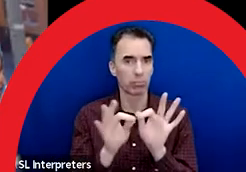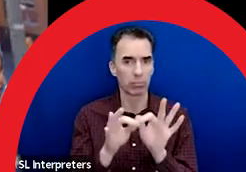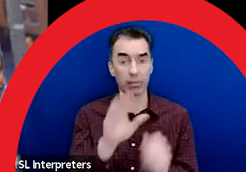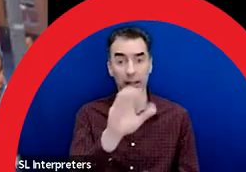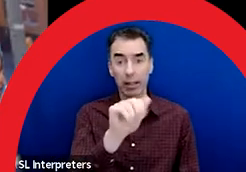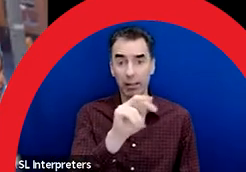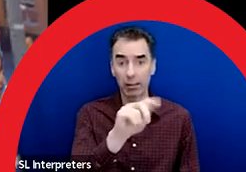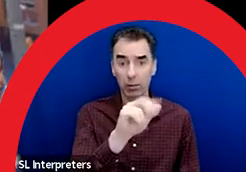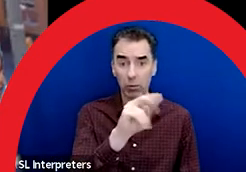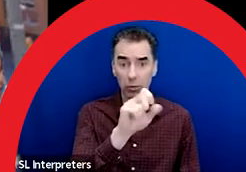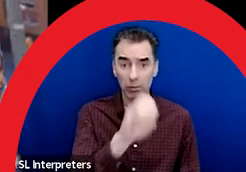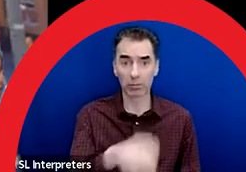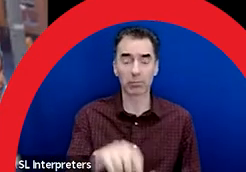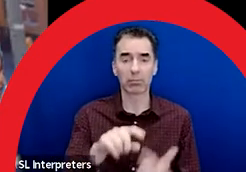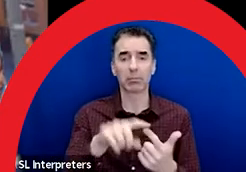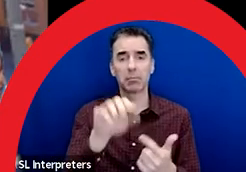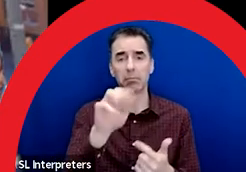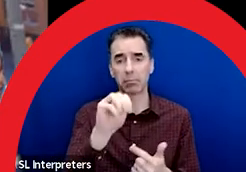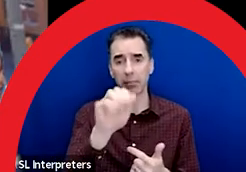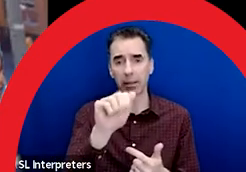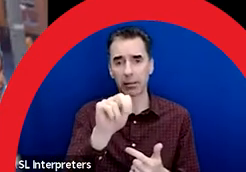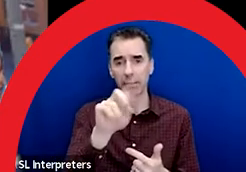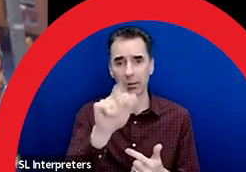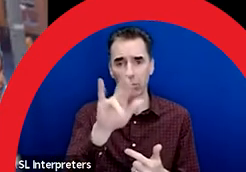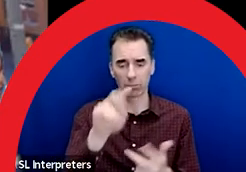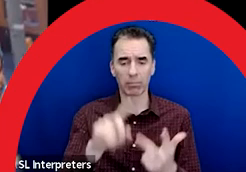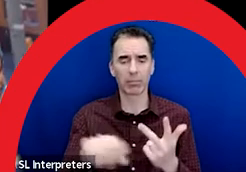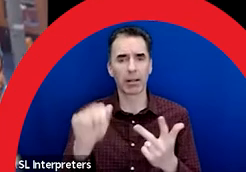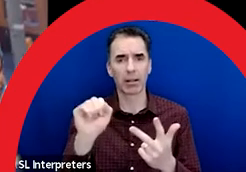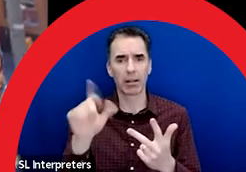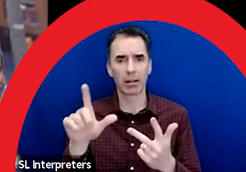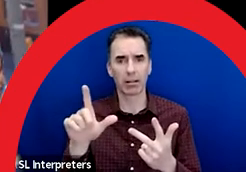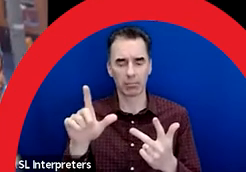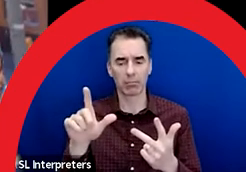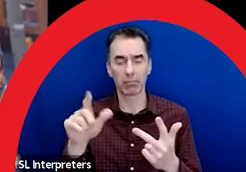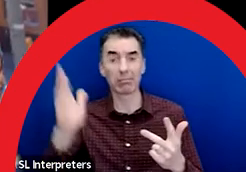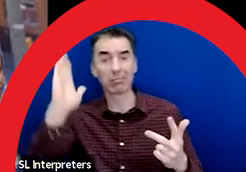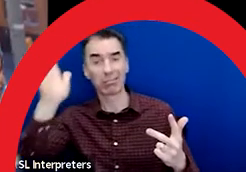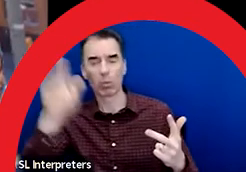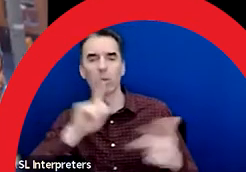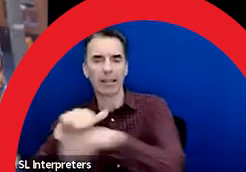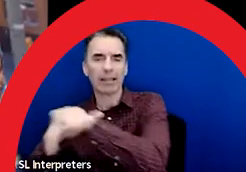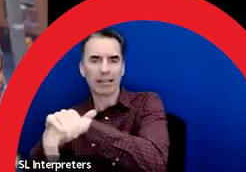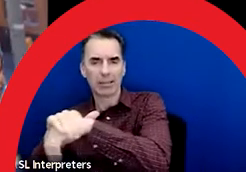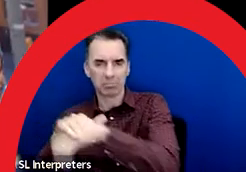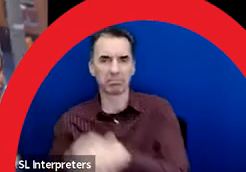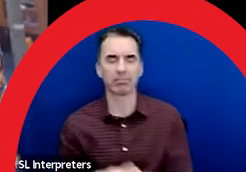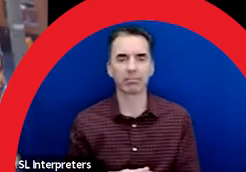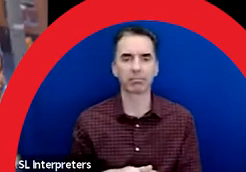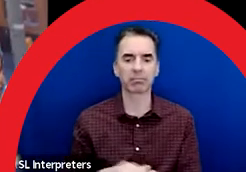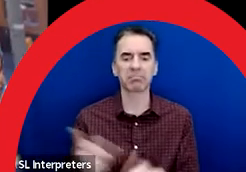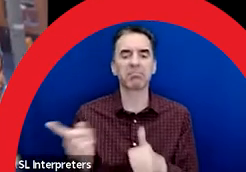Mandarin, American Sign Language, and it was originally prepared in English. Let's start with a land acknowledgement.